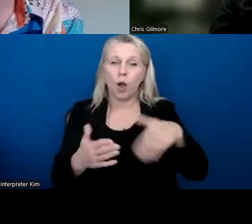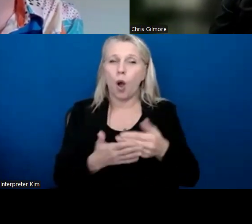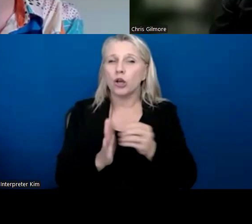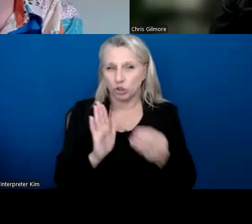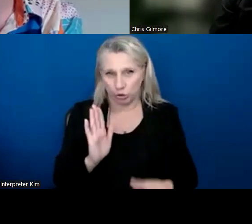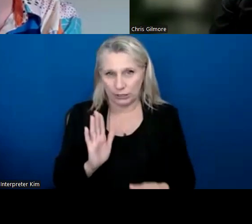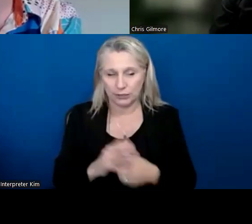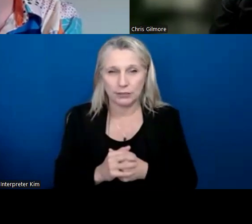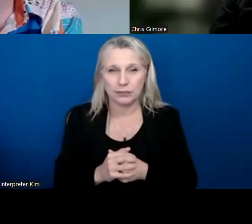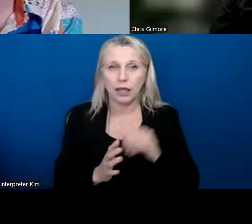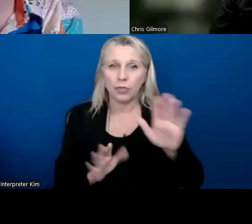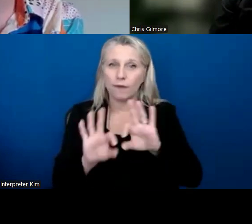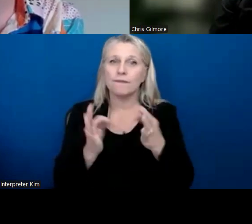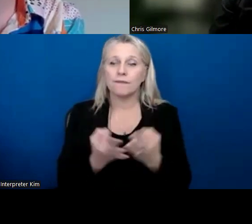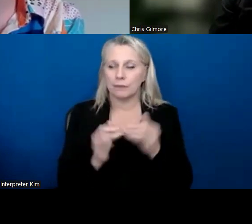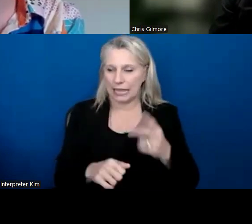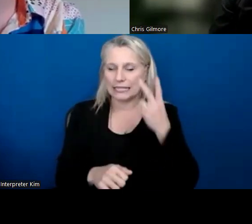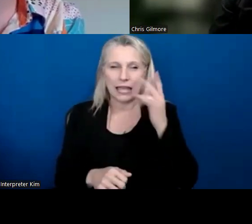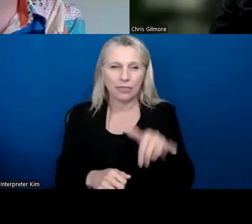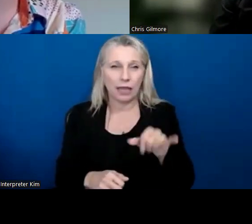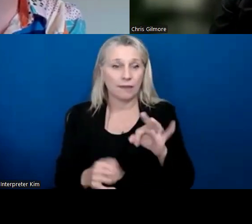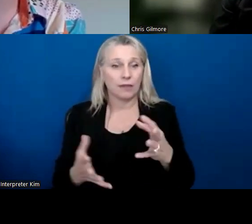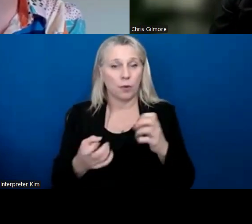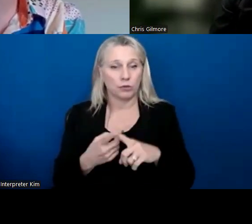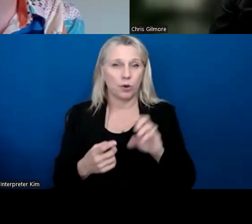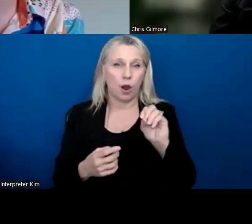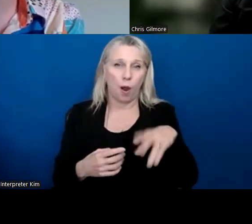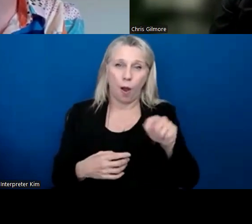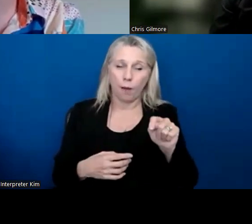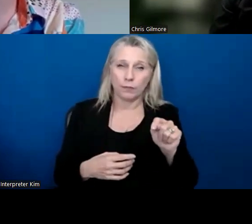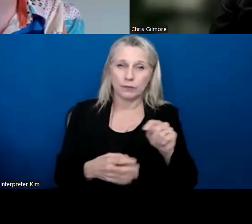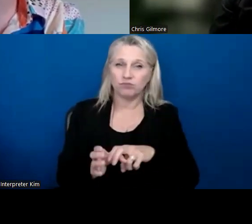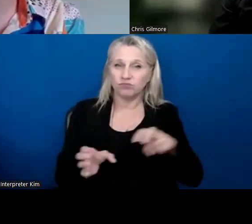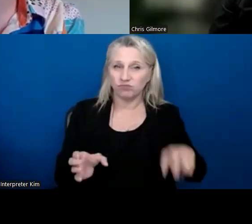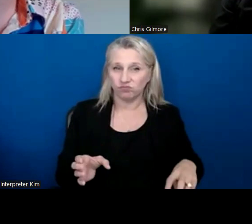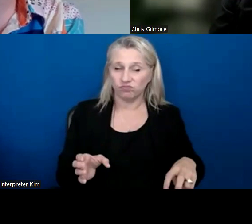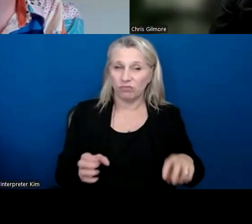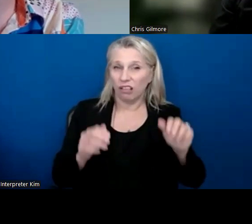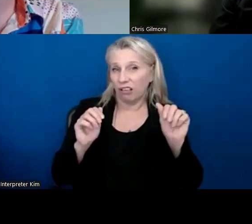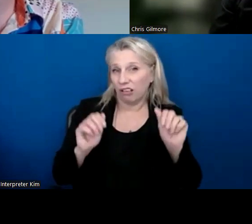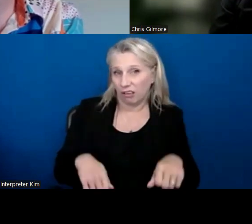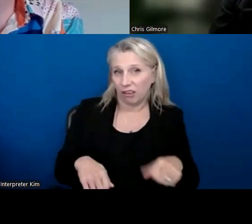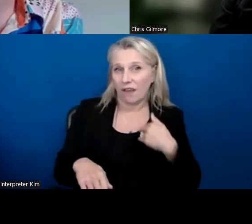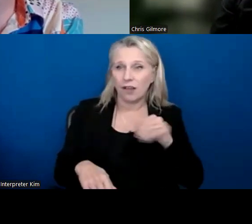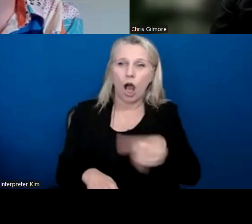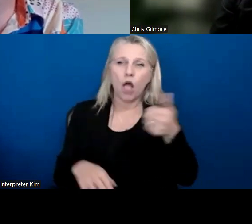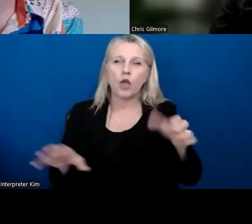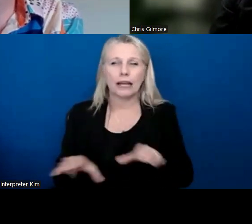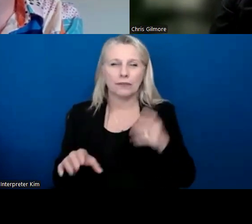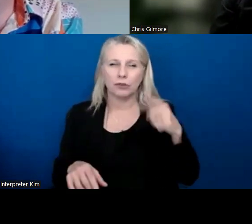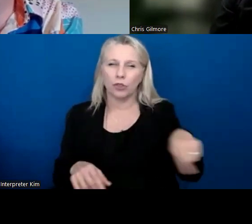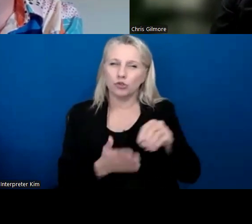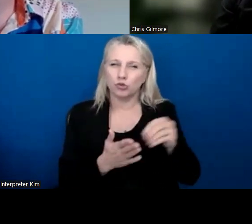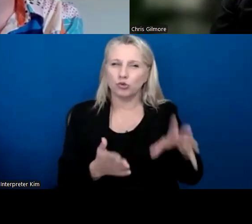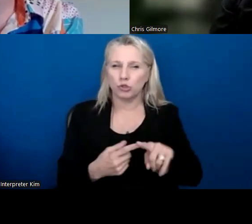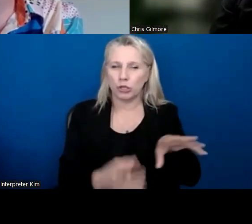So, um, their families are able to see that. And if they want to opt out of the program, they can, and they'll have other activities for the students to engage in.